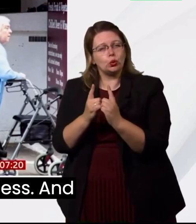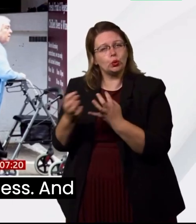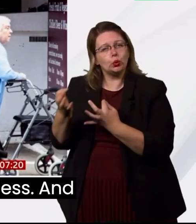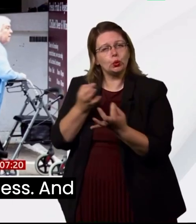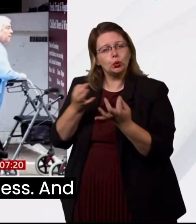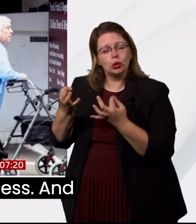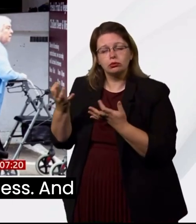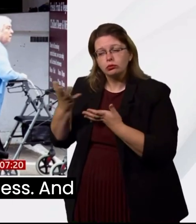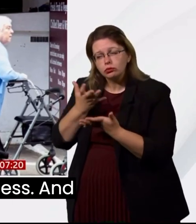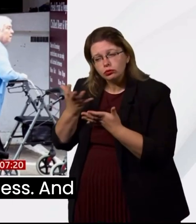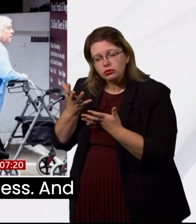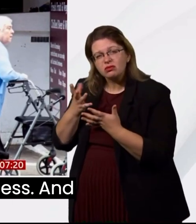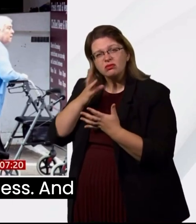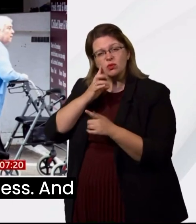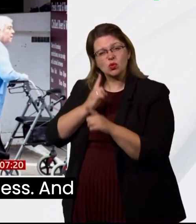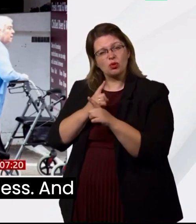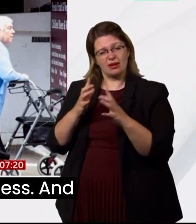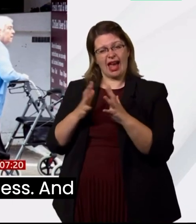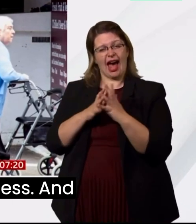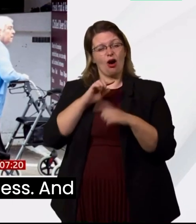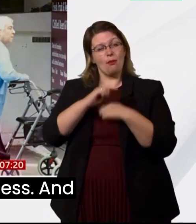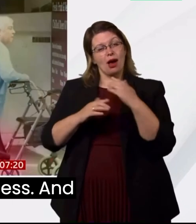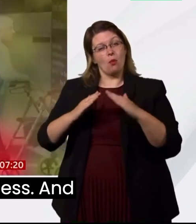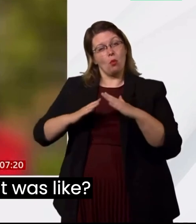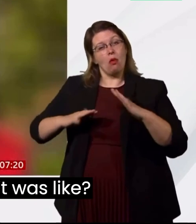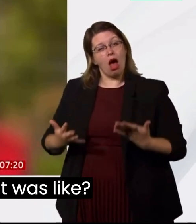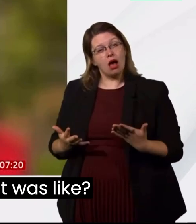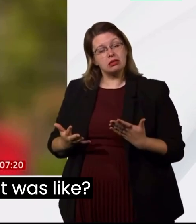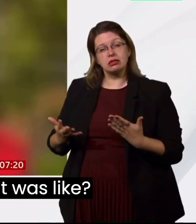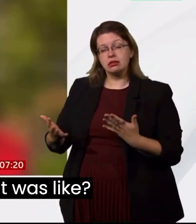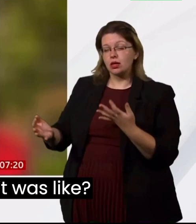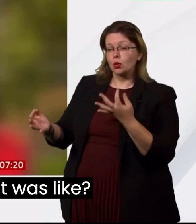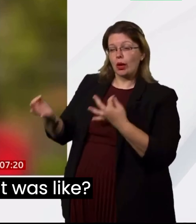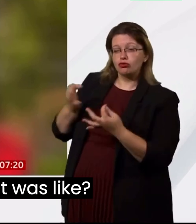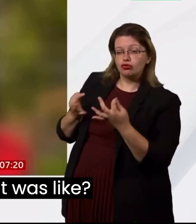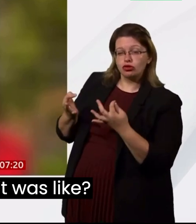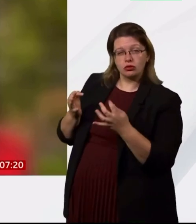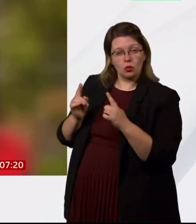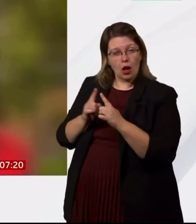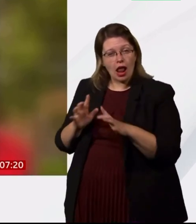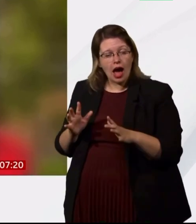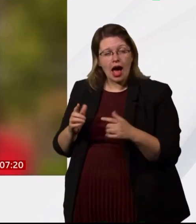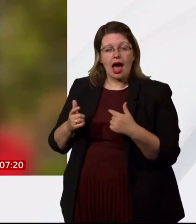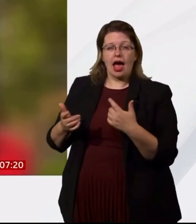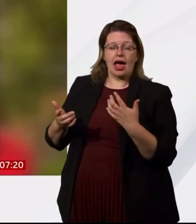got on to me being homeless and he was asking me what it was like.